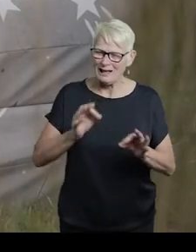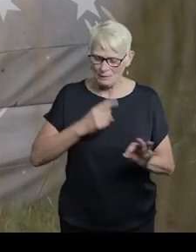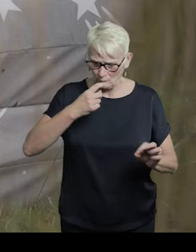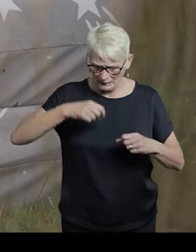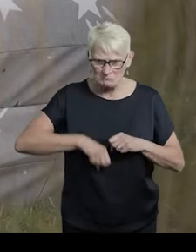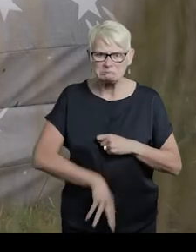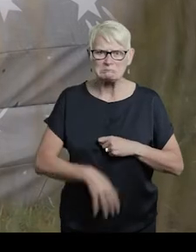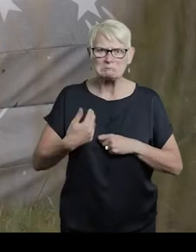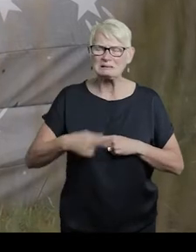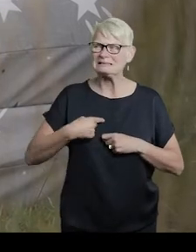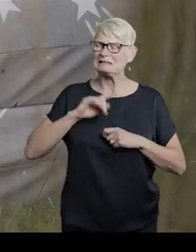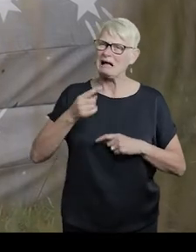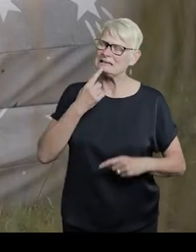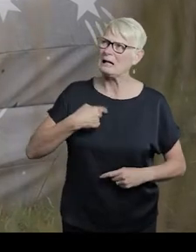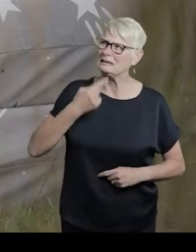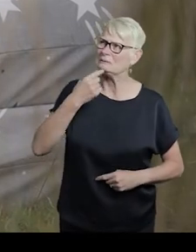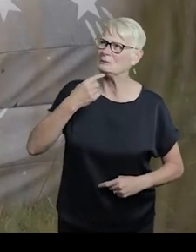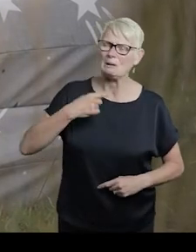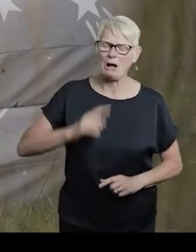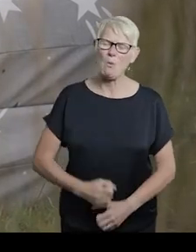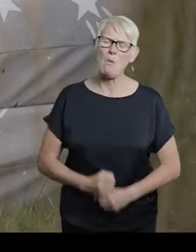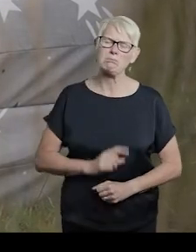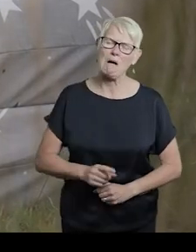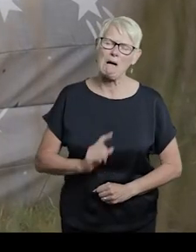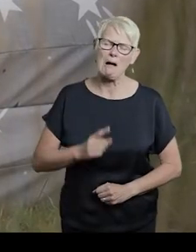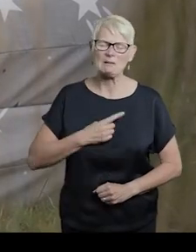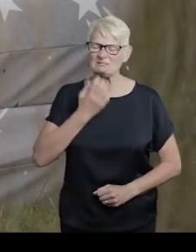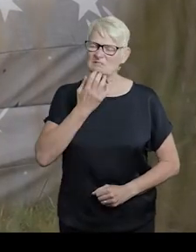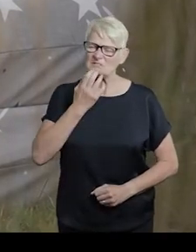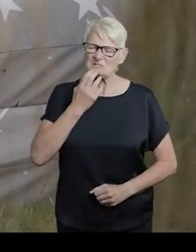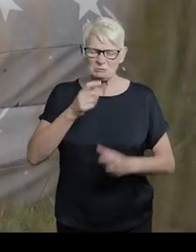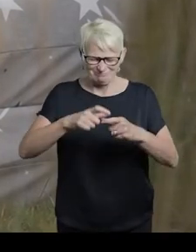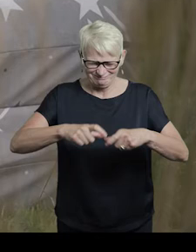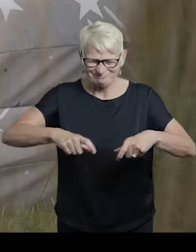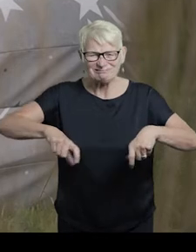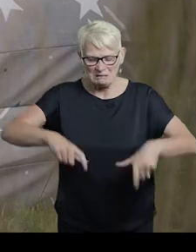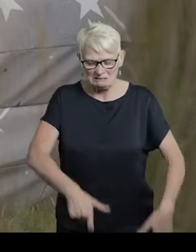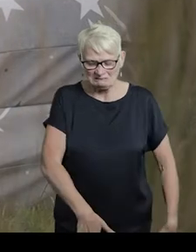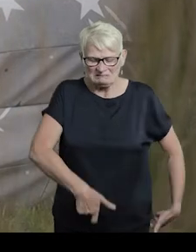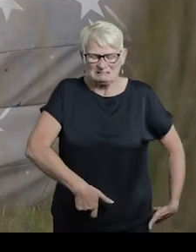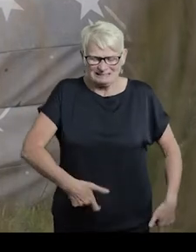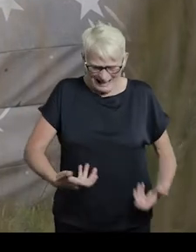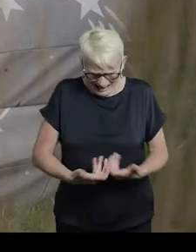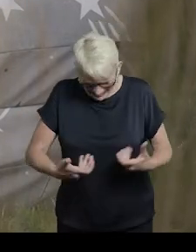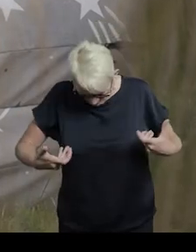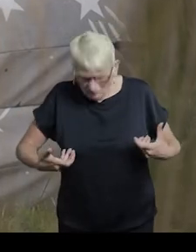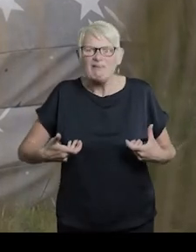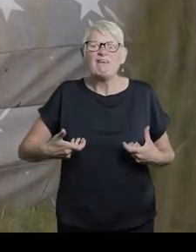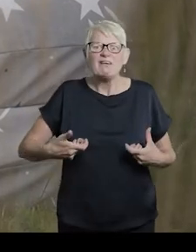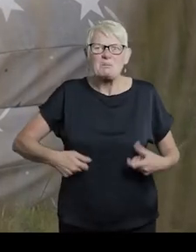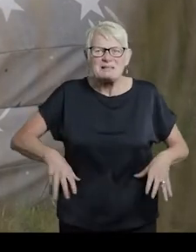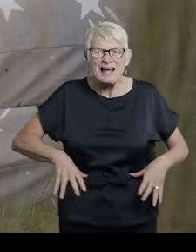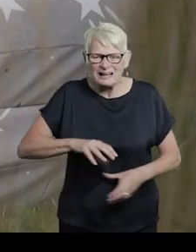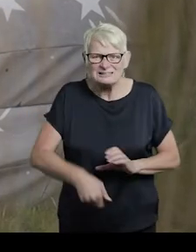Sitting in a pool of urine. Too scared to say I need the toilet. Can't hold it. To get to the big sausage sanitary towel. And I wonder how I'm supposed